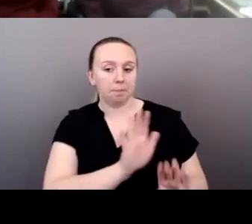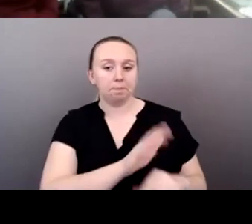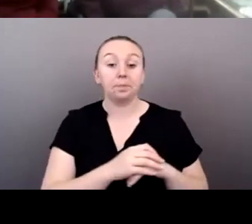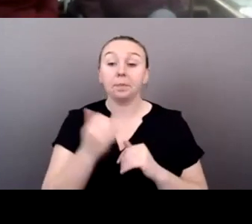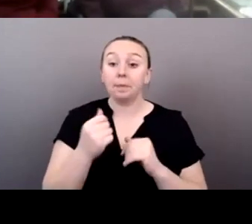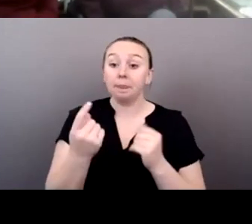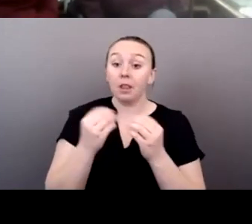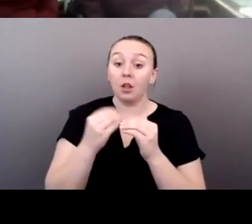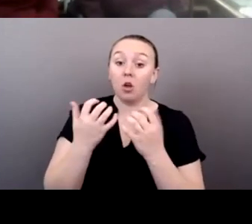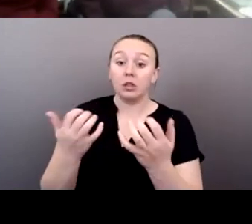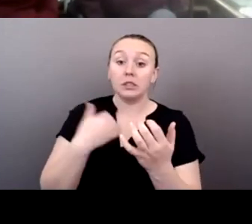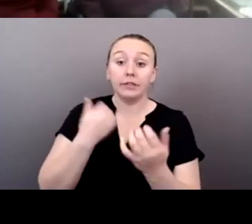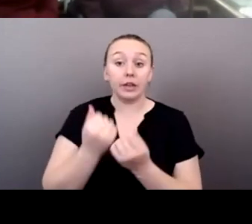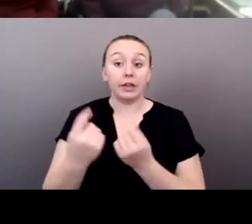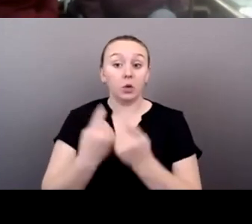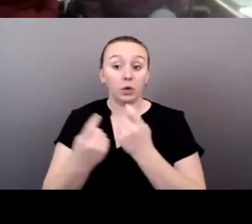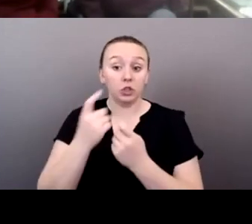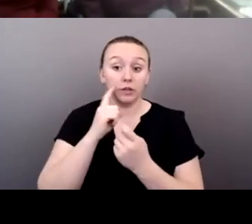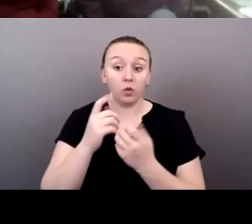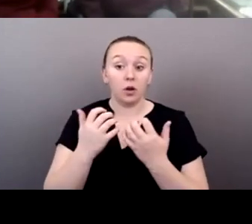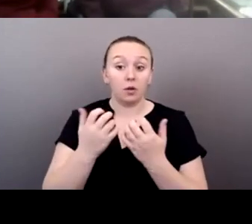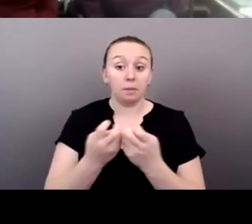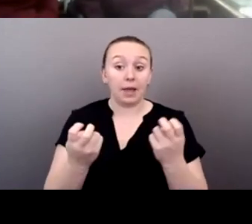audience today have any questions for our panelists?